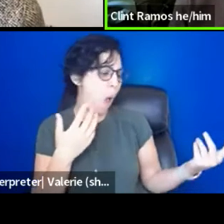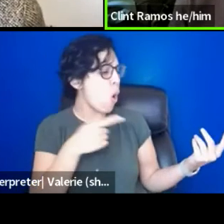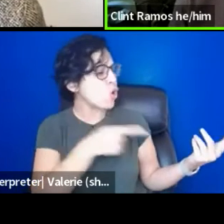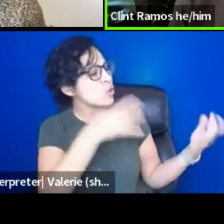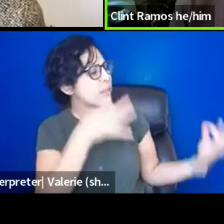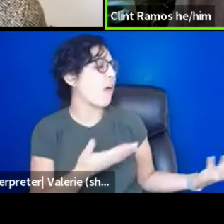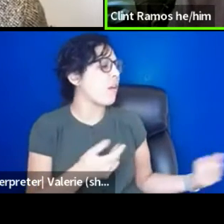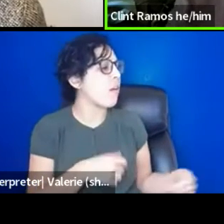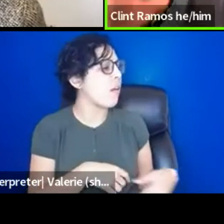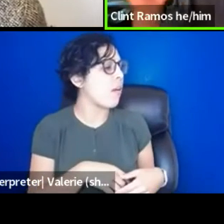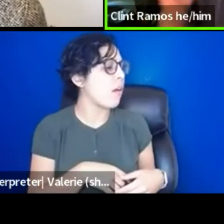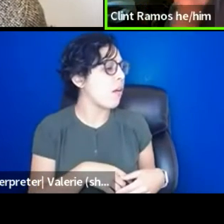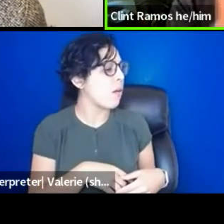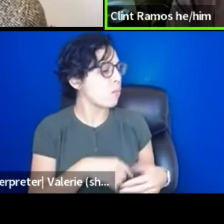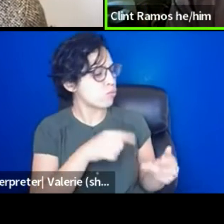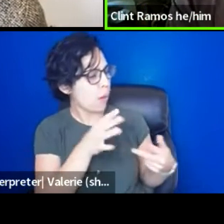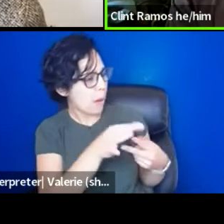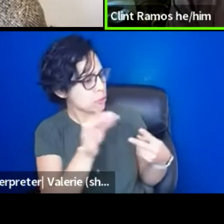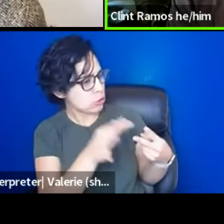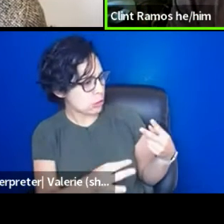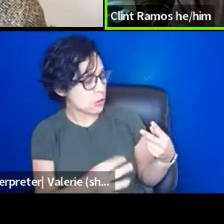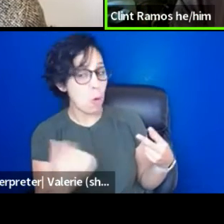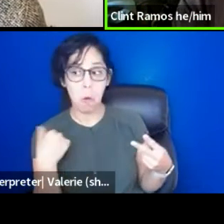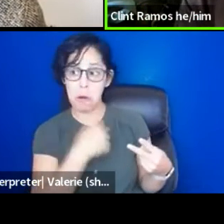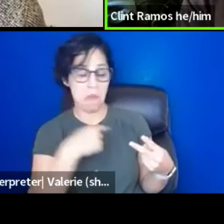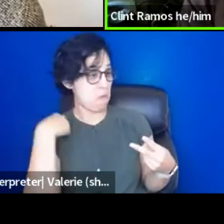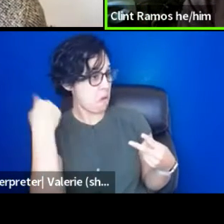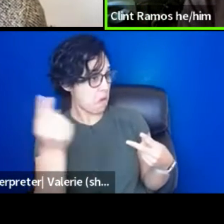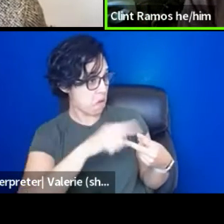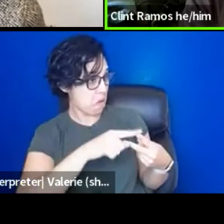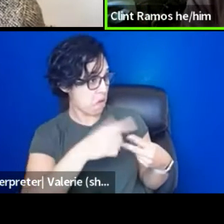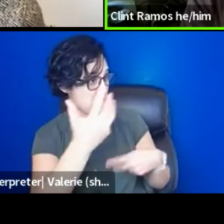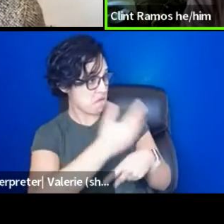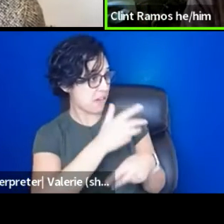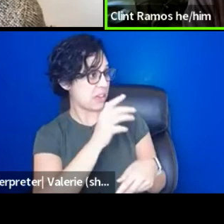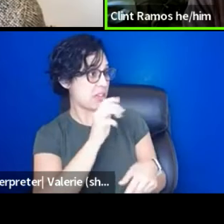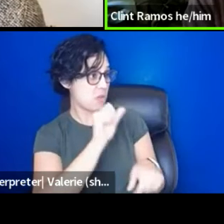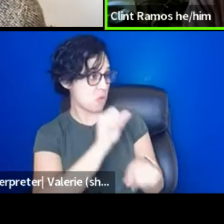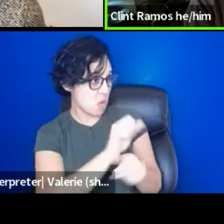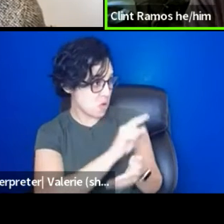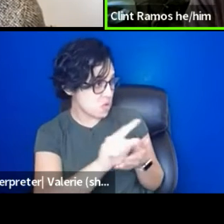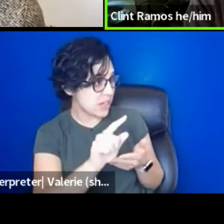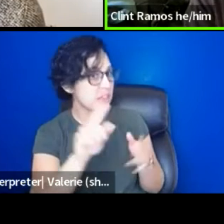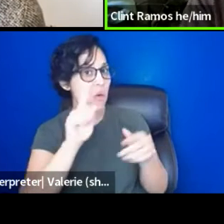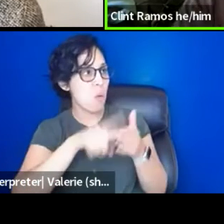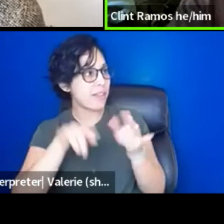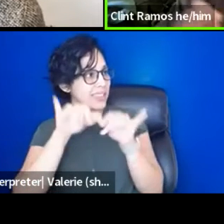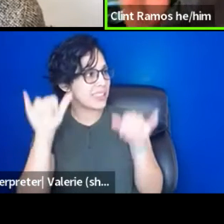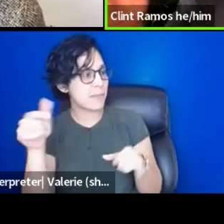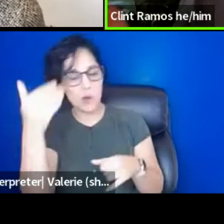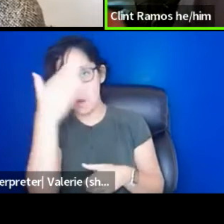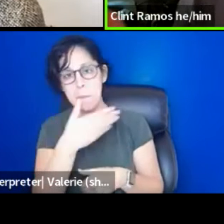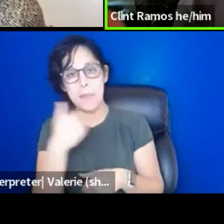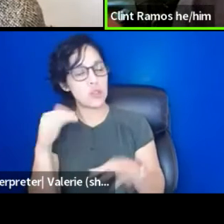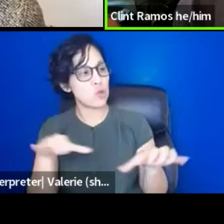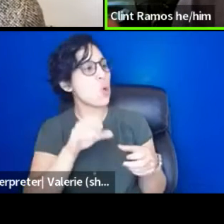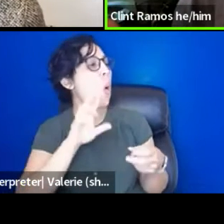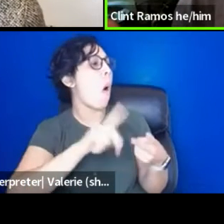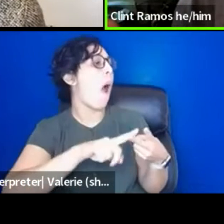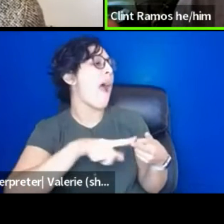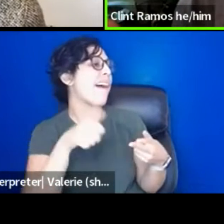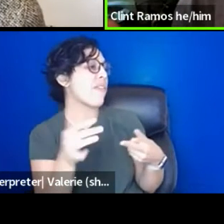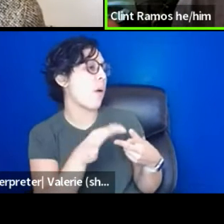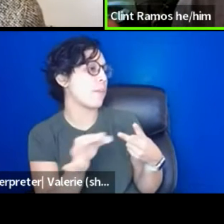choose. This is what we've always done. And this is what the institution knows best to do. Or do you want to do the other way?